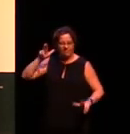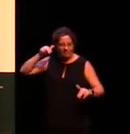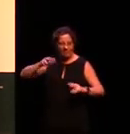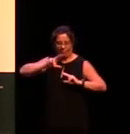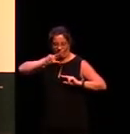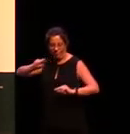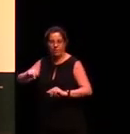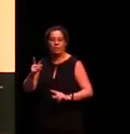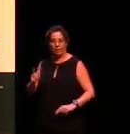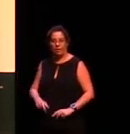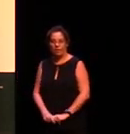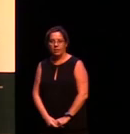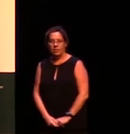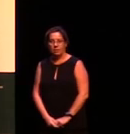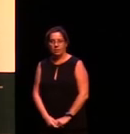I'll play it again